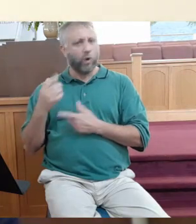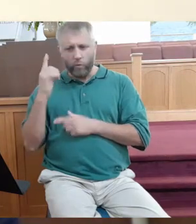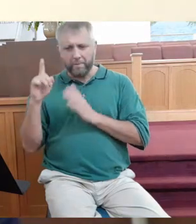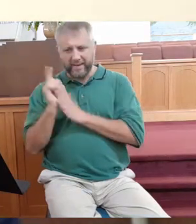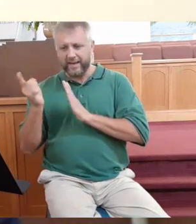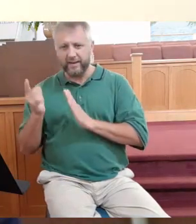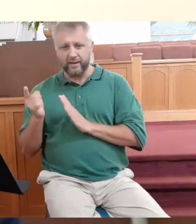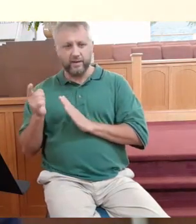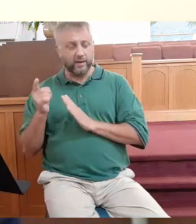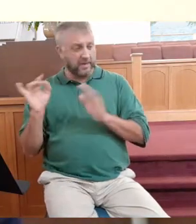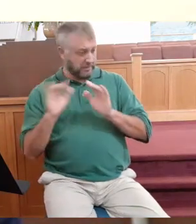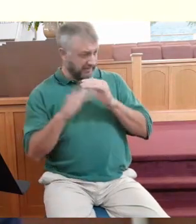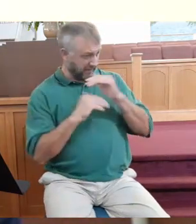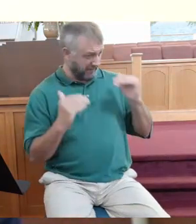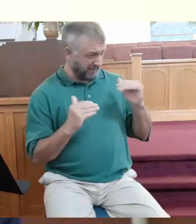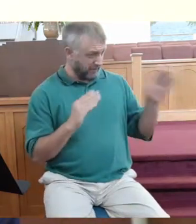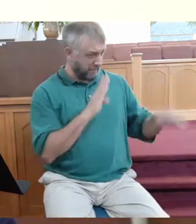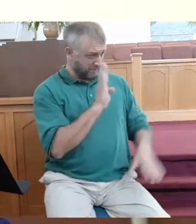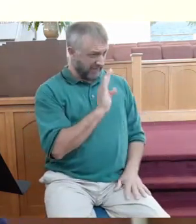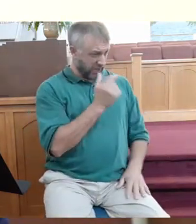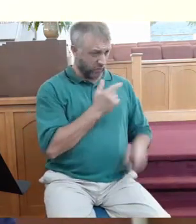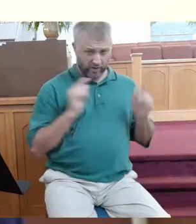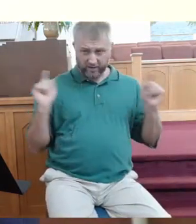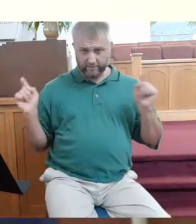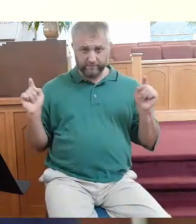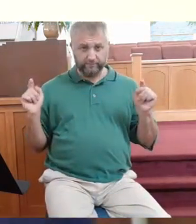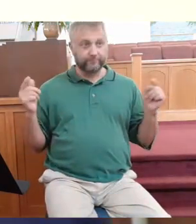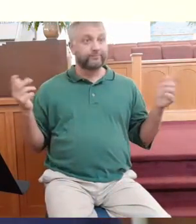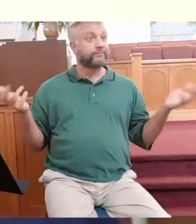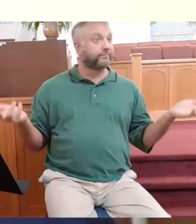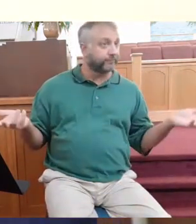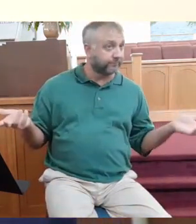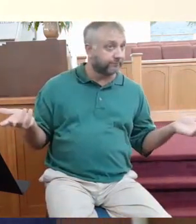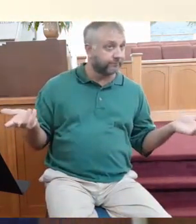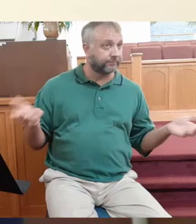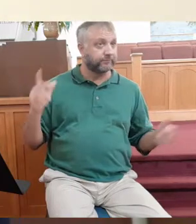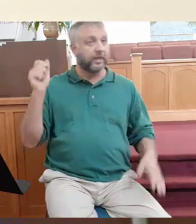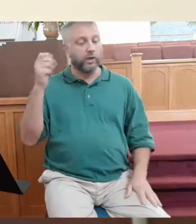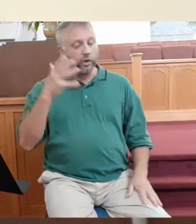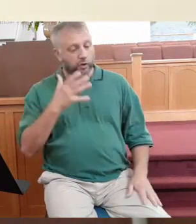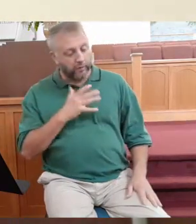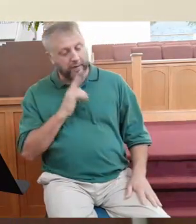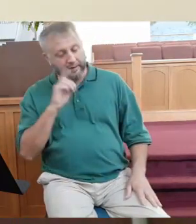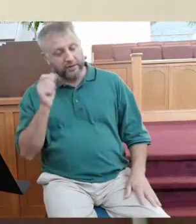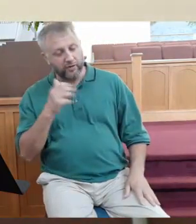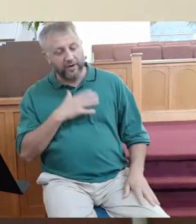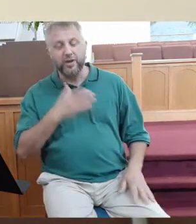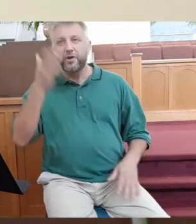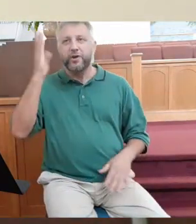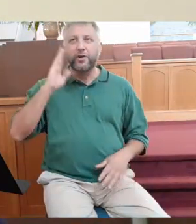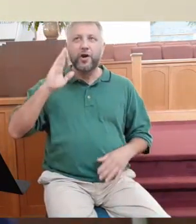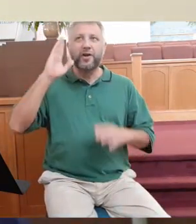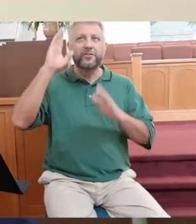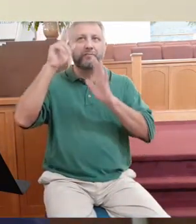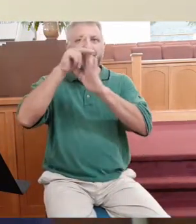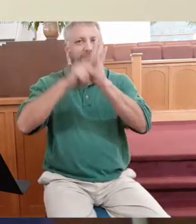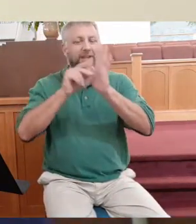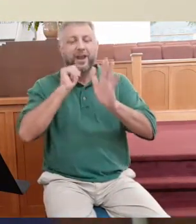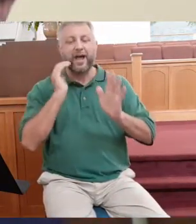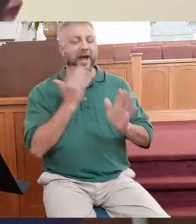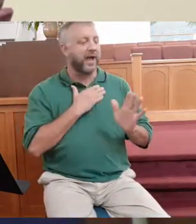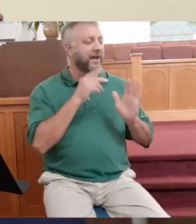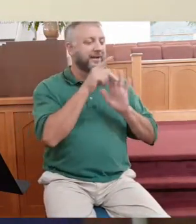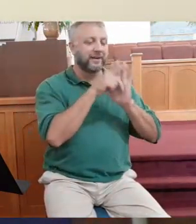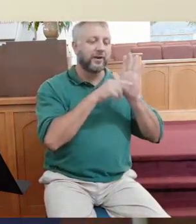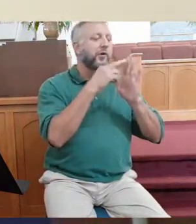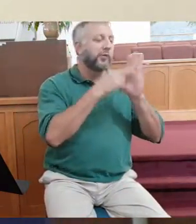ideas of fairness. When we cry it's not fair, we must understand that God doesn't work the way you and I would. That the